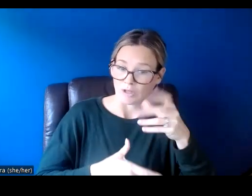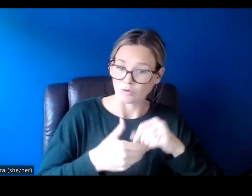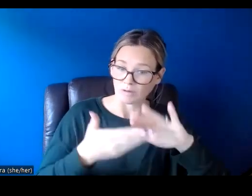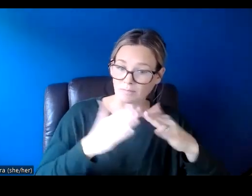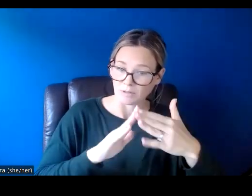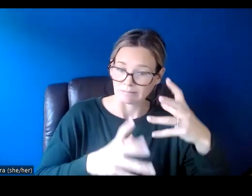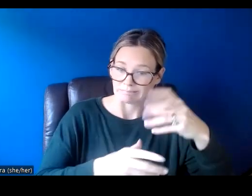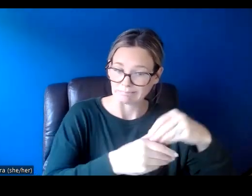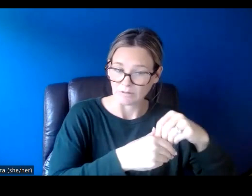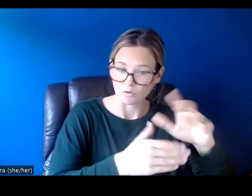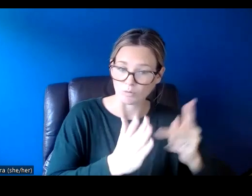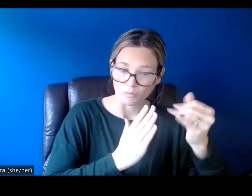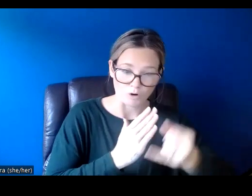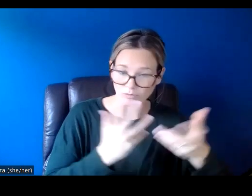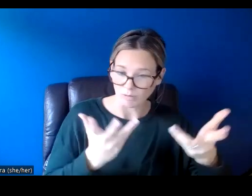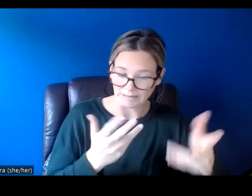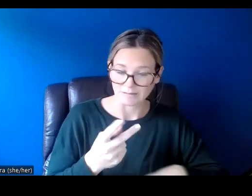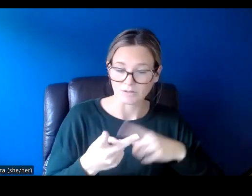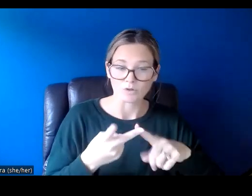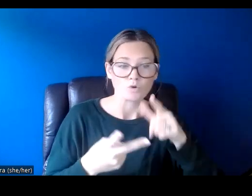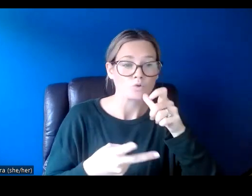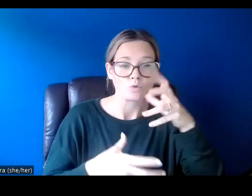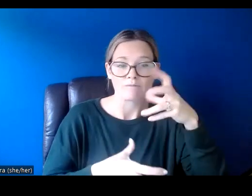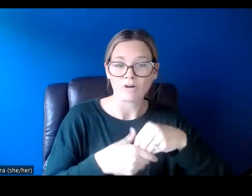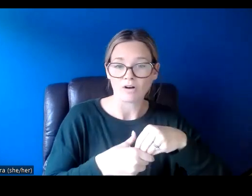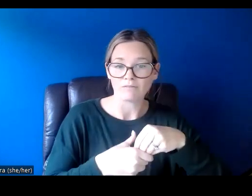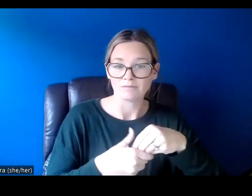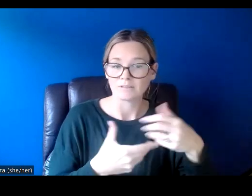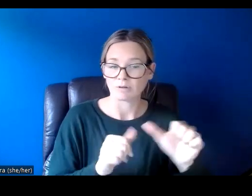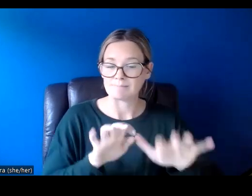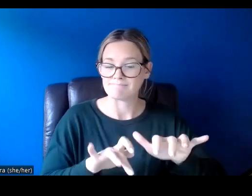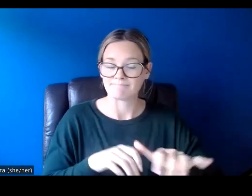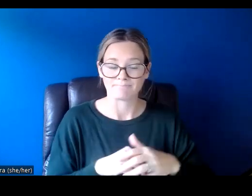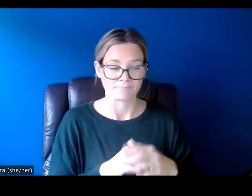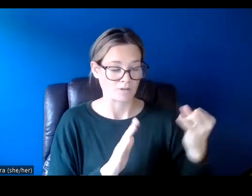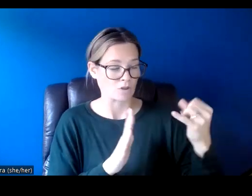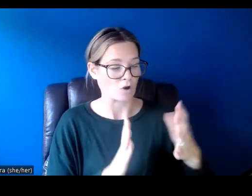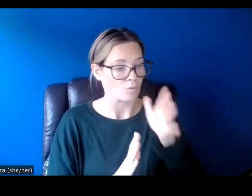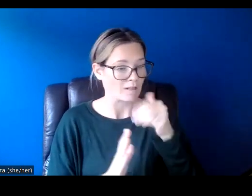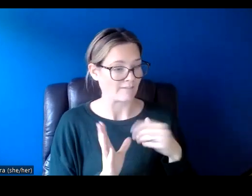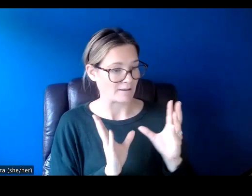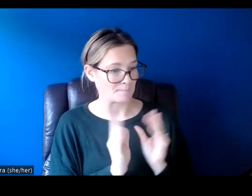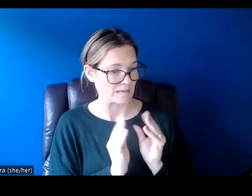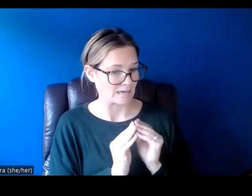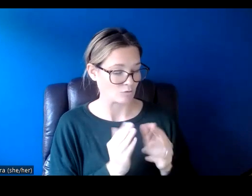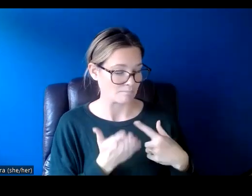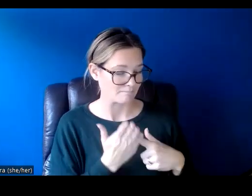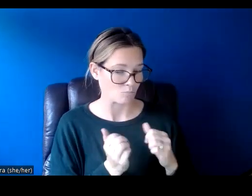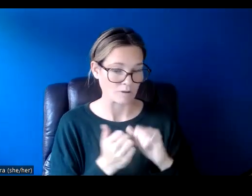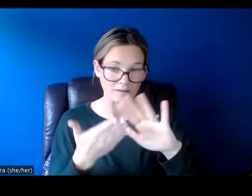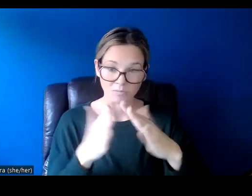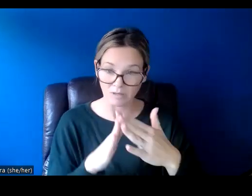engagement in your project? Who will be involved? Will the artist have meetings or discussions with the community?